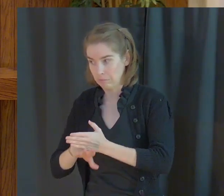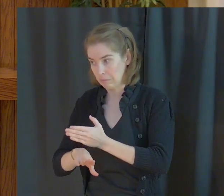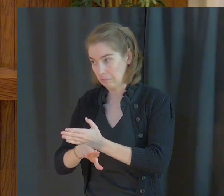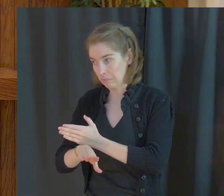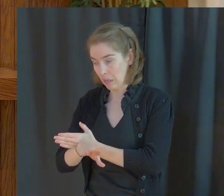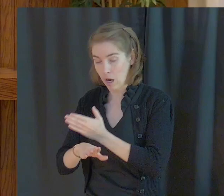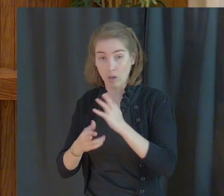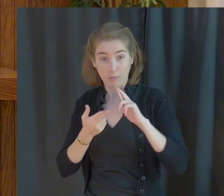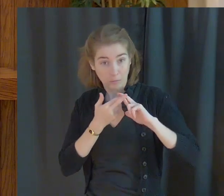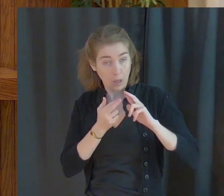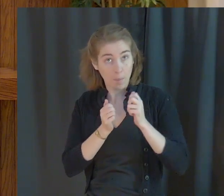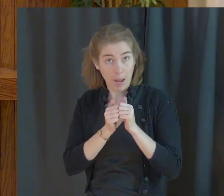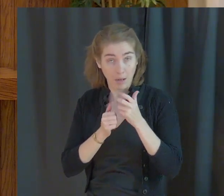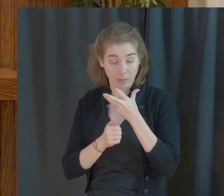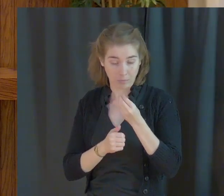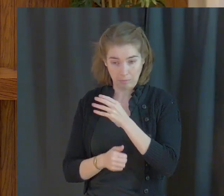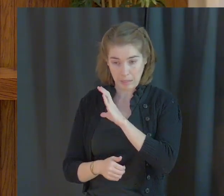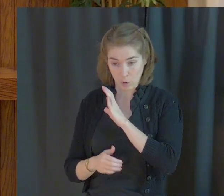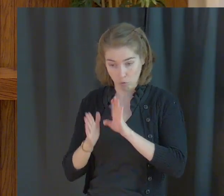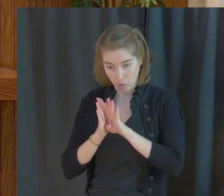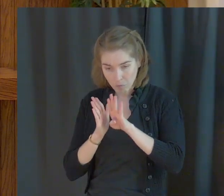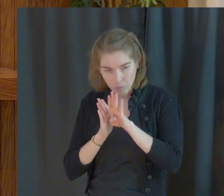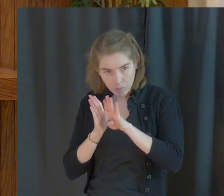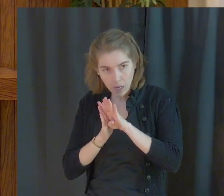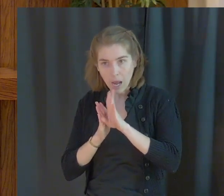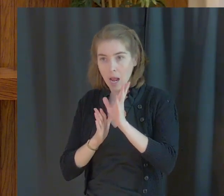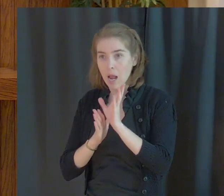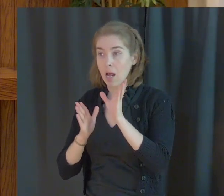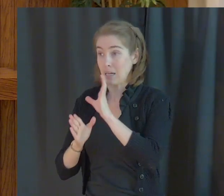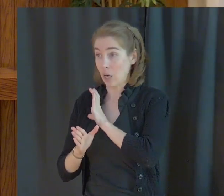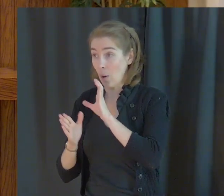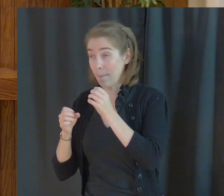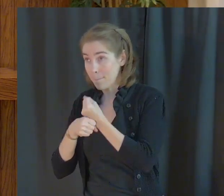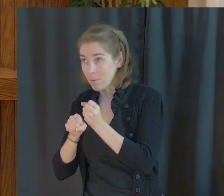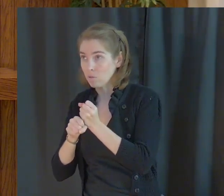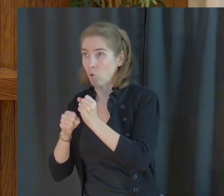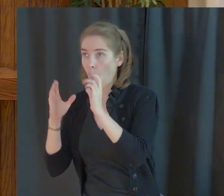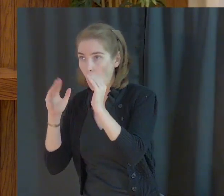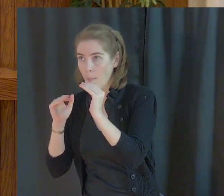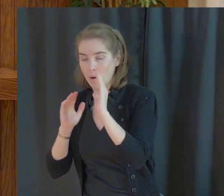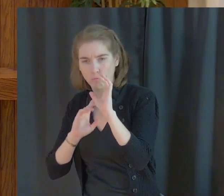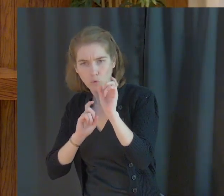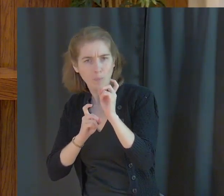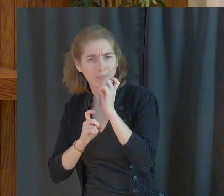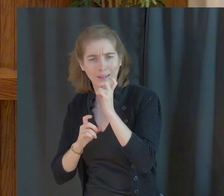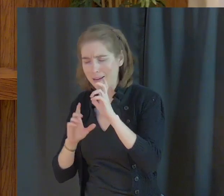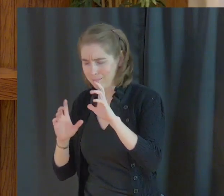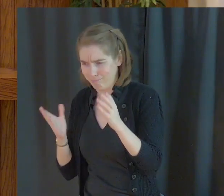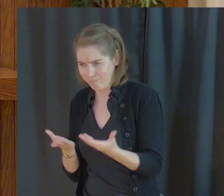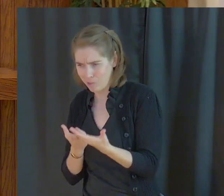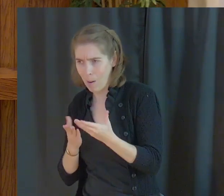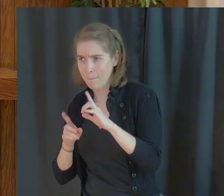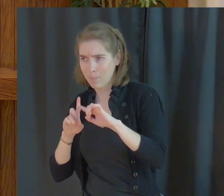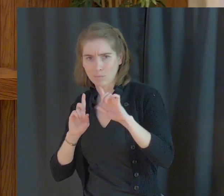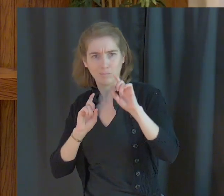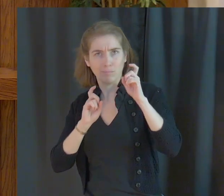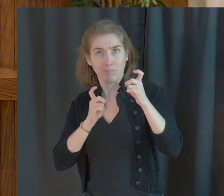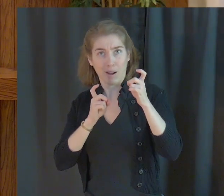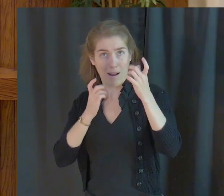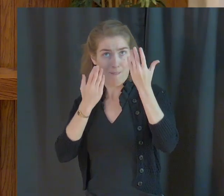relationship with God? And character produces hope. That hope that our reward is not on this earth but our reward is in heaven.